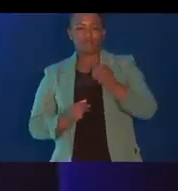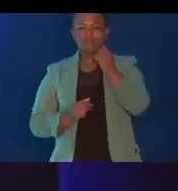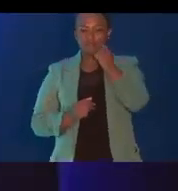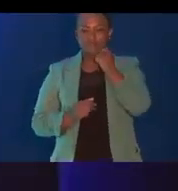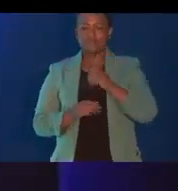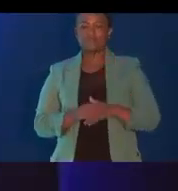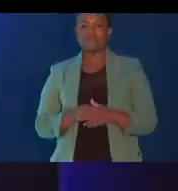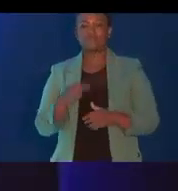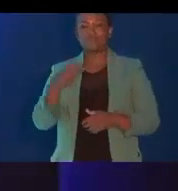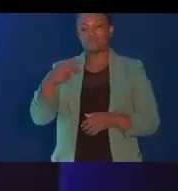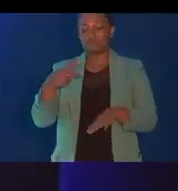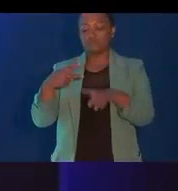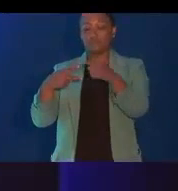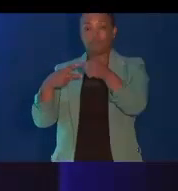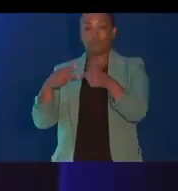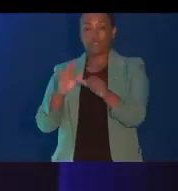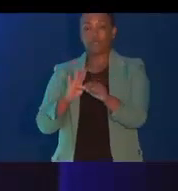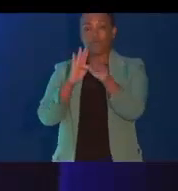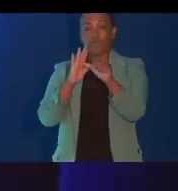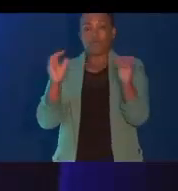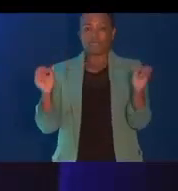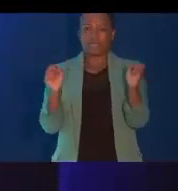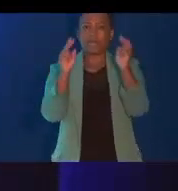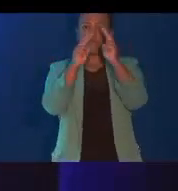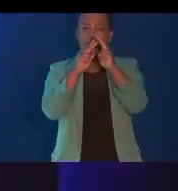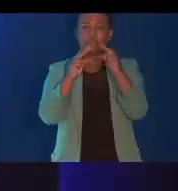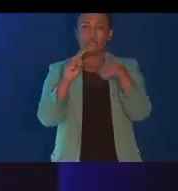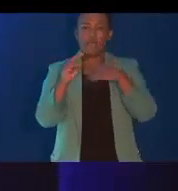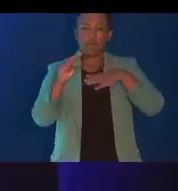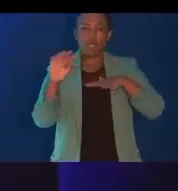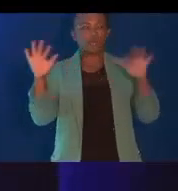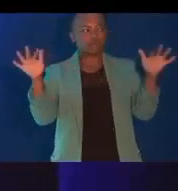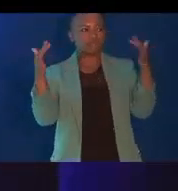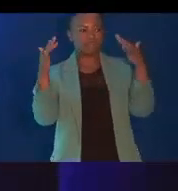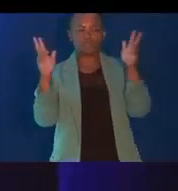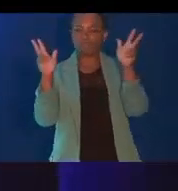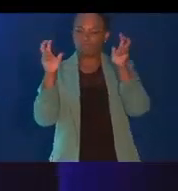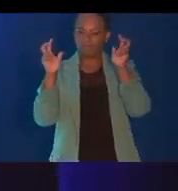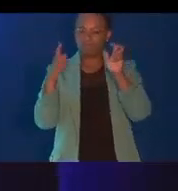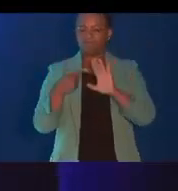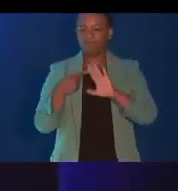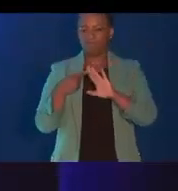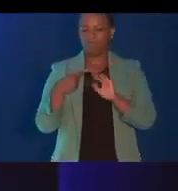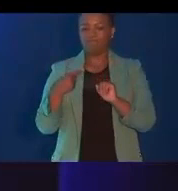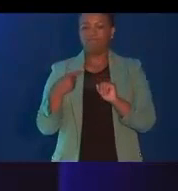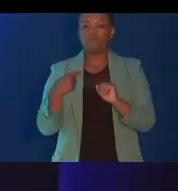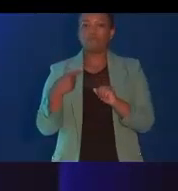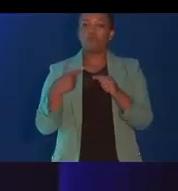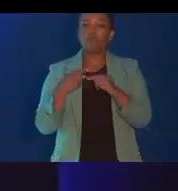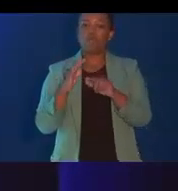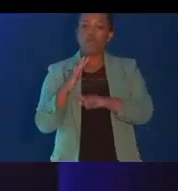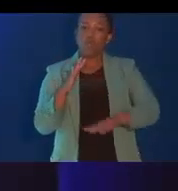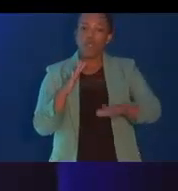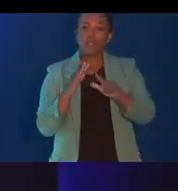the two important aspects of the summit I would like to draw your attention to. The first one is about promoting locally